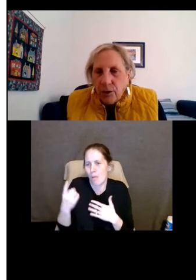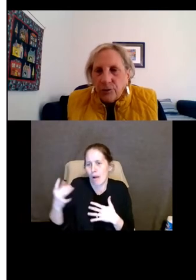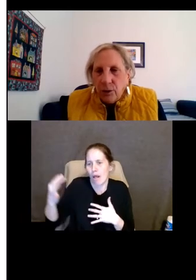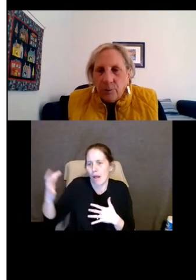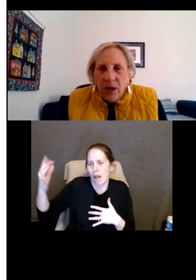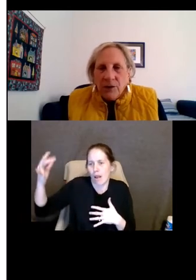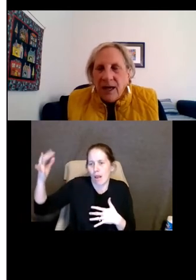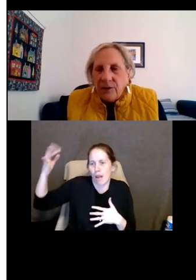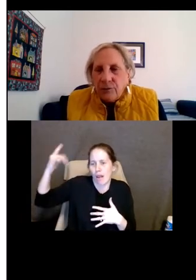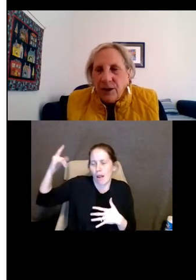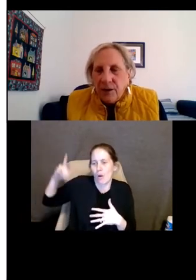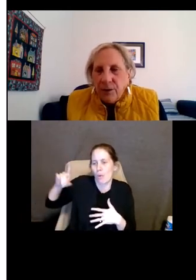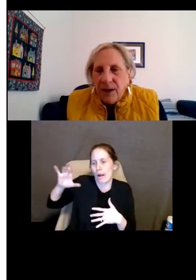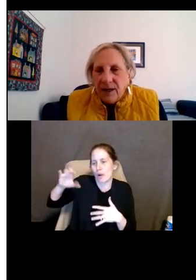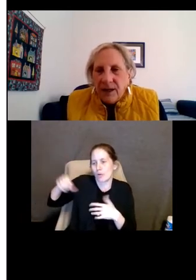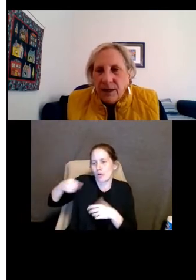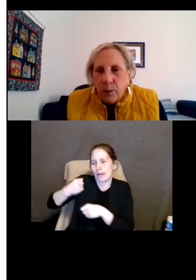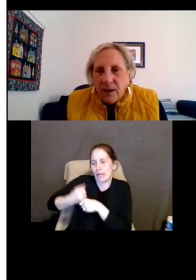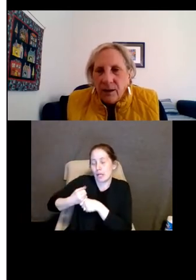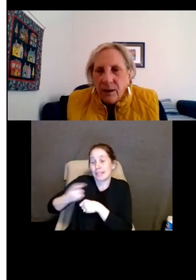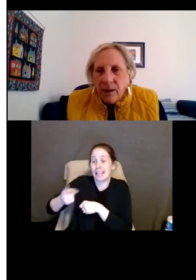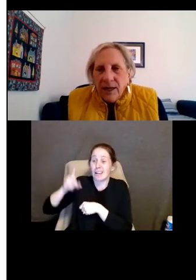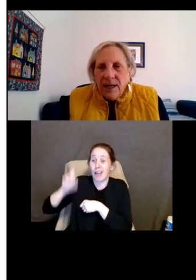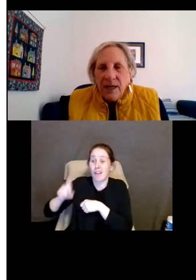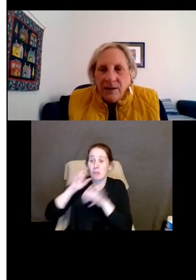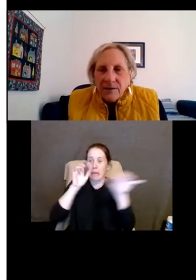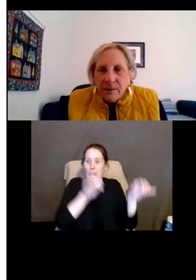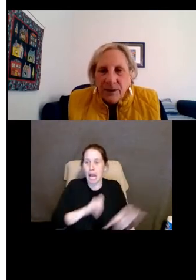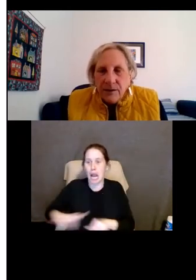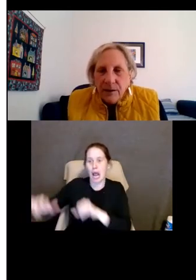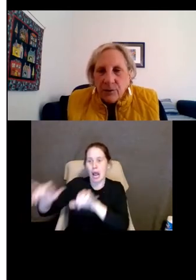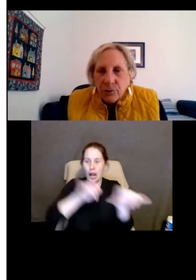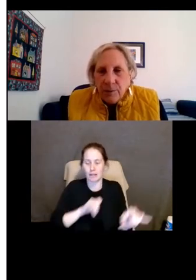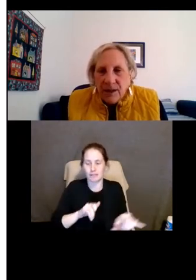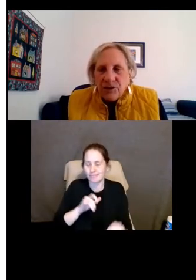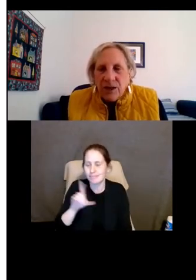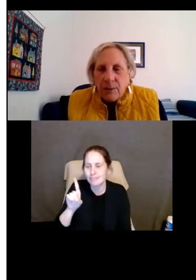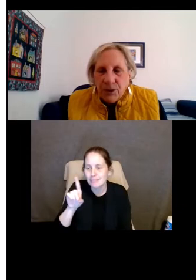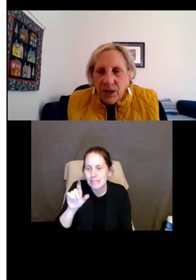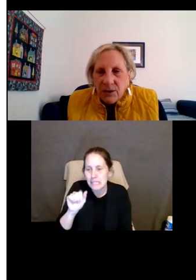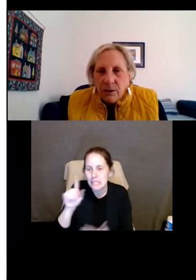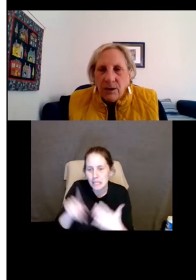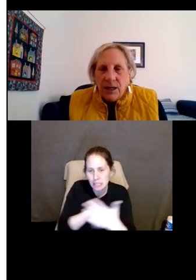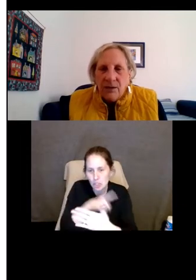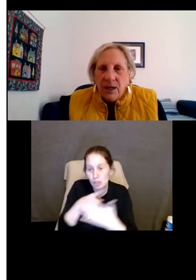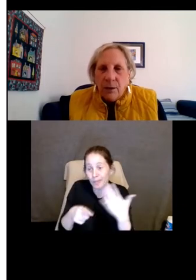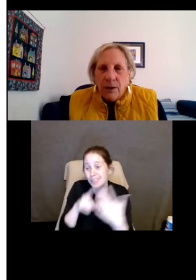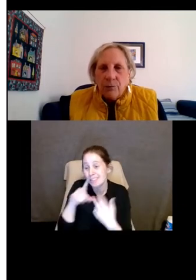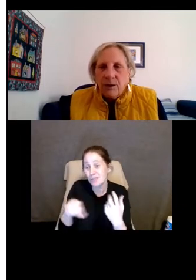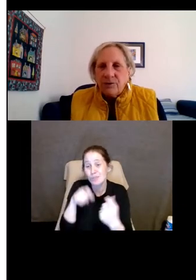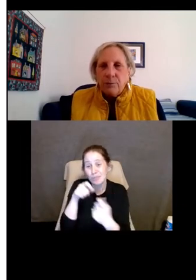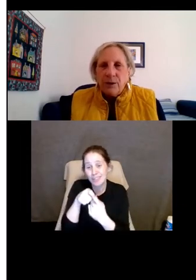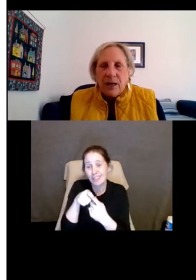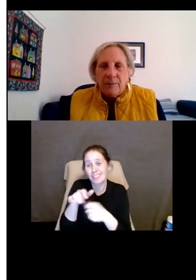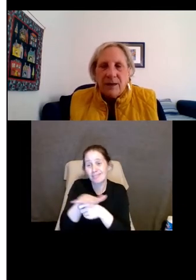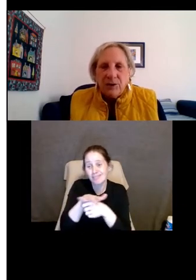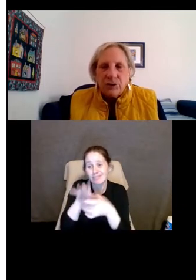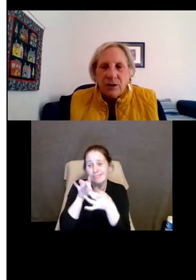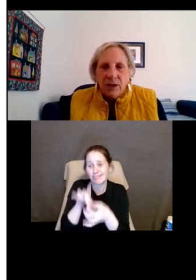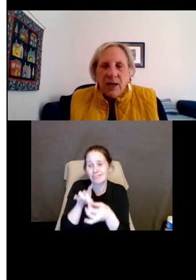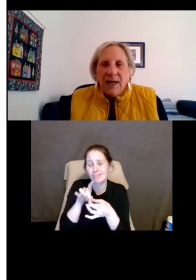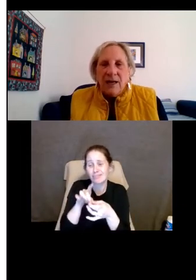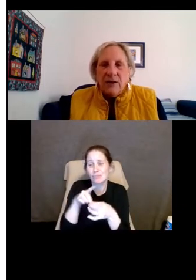100 years ago told them they had to treat everybody equally. In disability discrimination and particularly in the area of reasonable